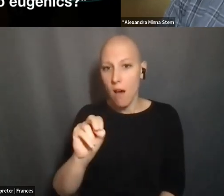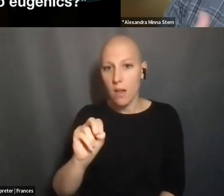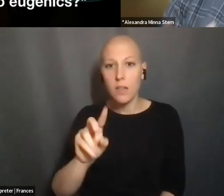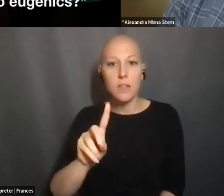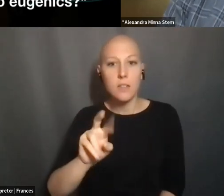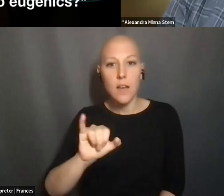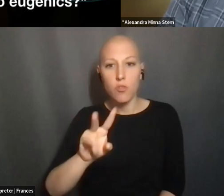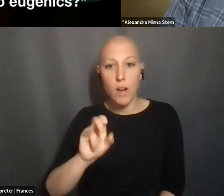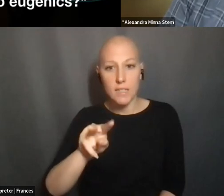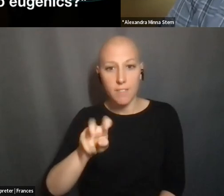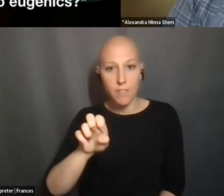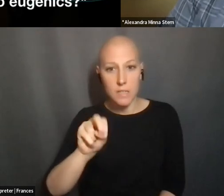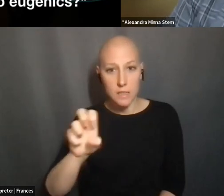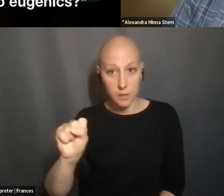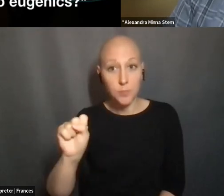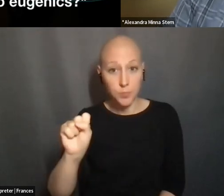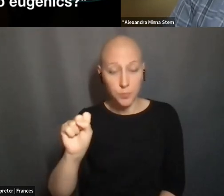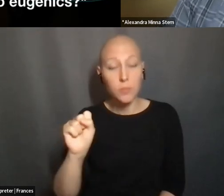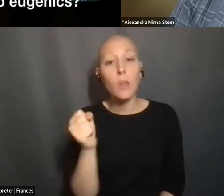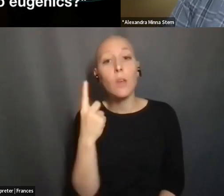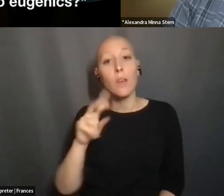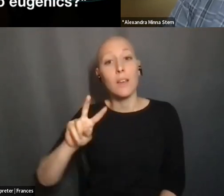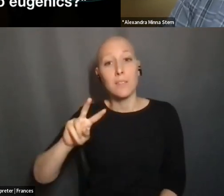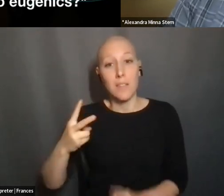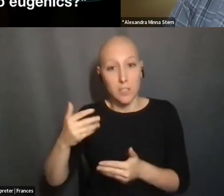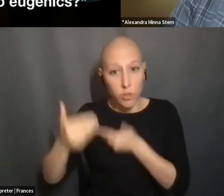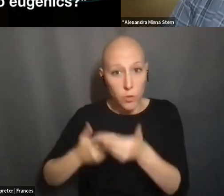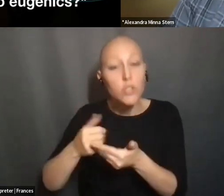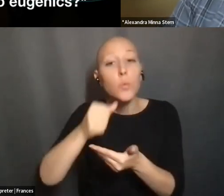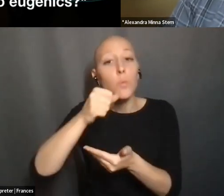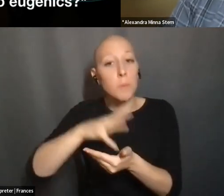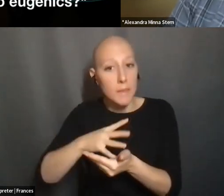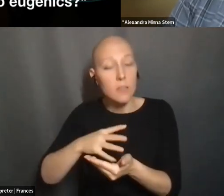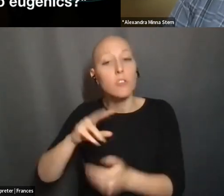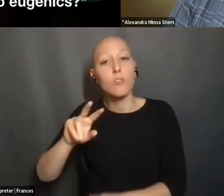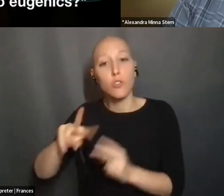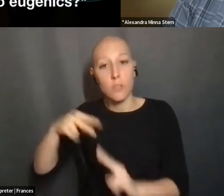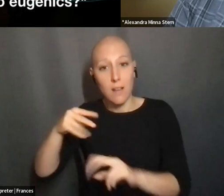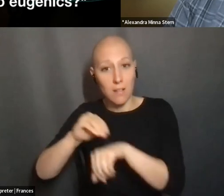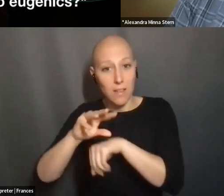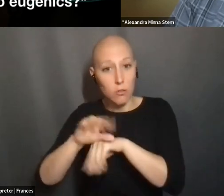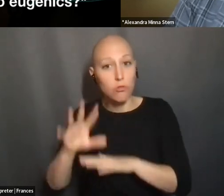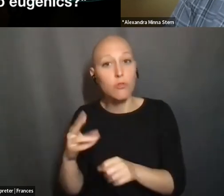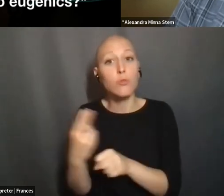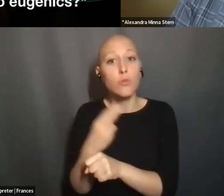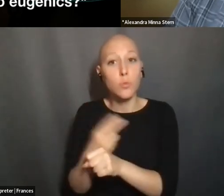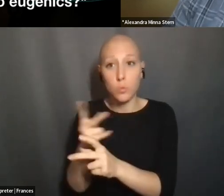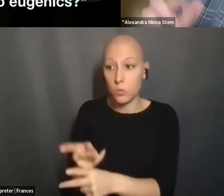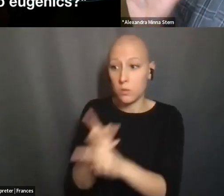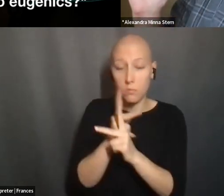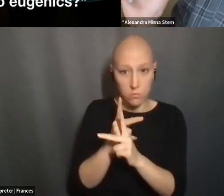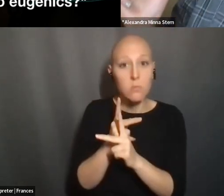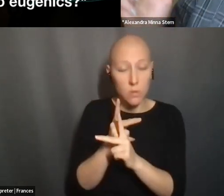COUNSELORS BY THE SECOND GENERATION OF WOMEN GENETIC COUNSELORS AS A, YOU KNOW, AND SEIZED UPON AS A DIRECT REPUDIATION